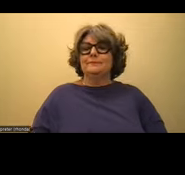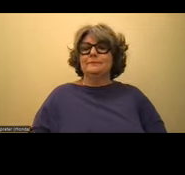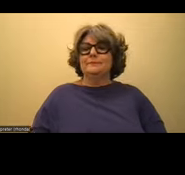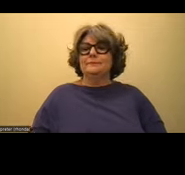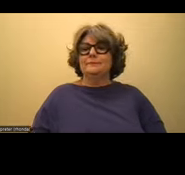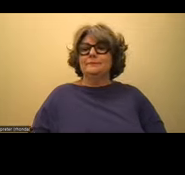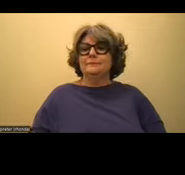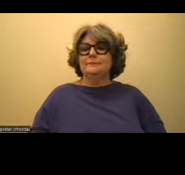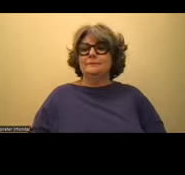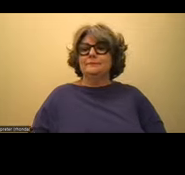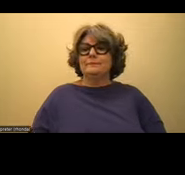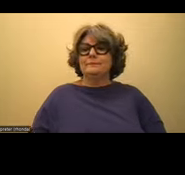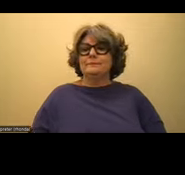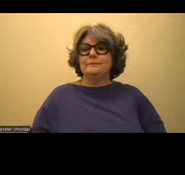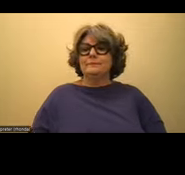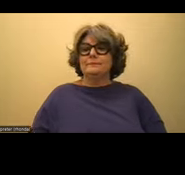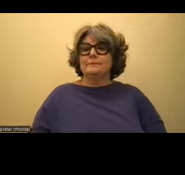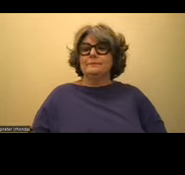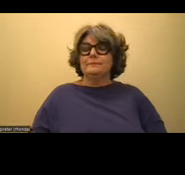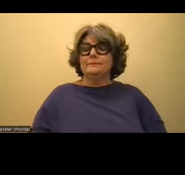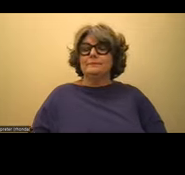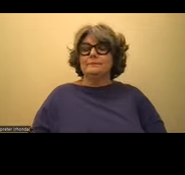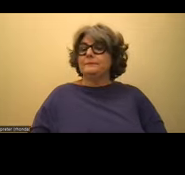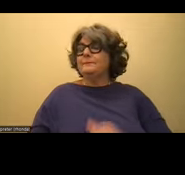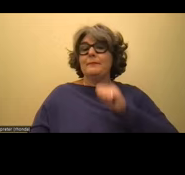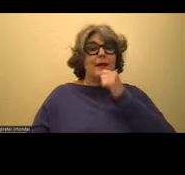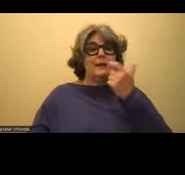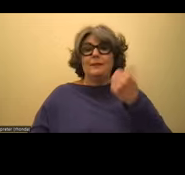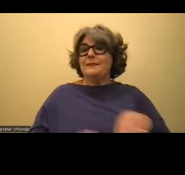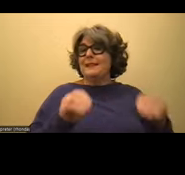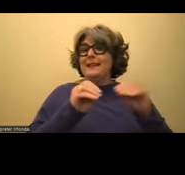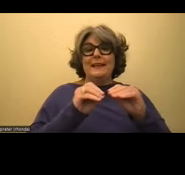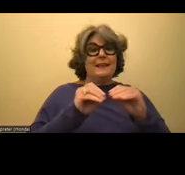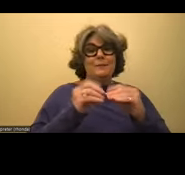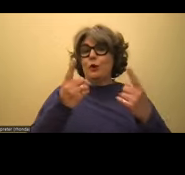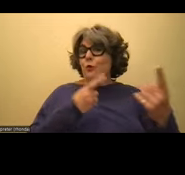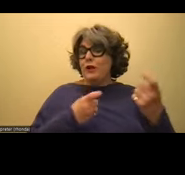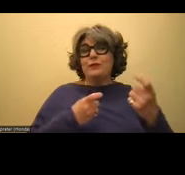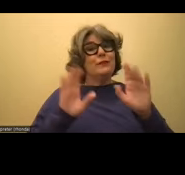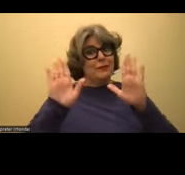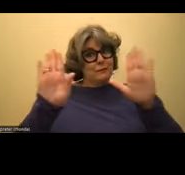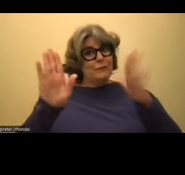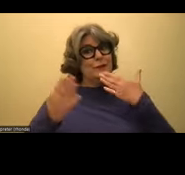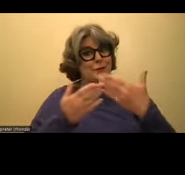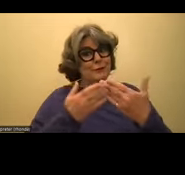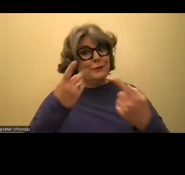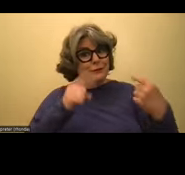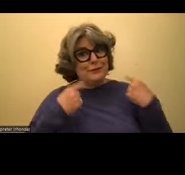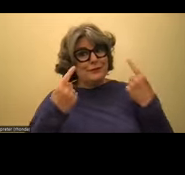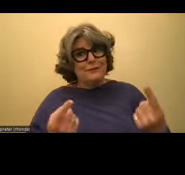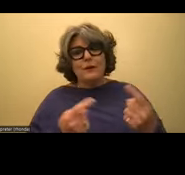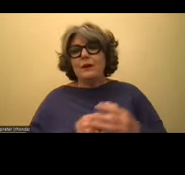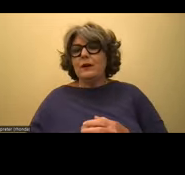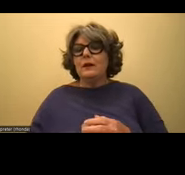I'm not seeing any additional questions in the Q&A. We've had a lot of really good ones. We'll allow...